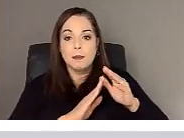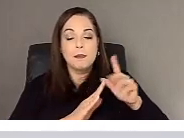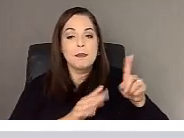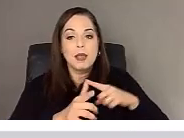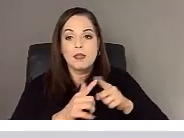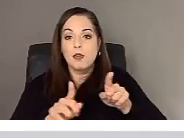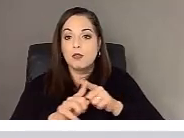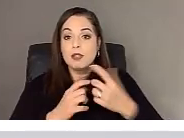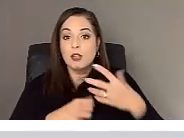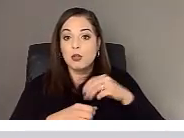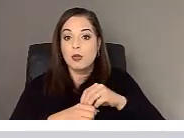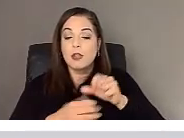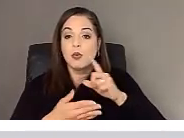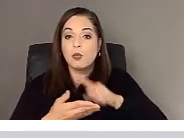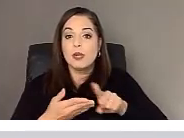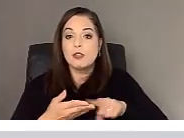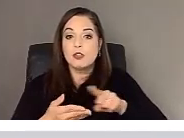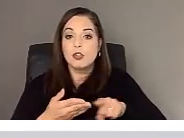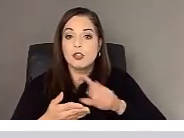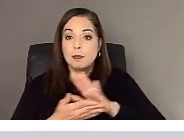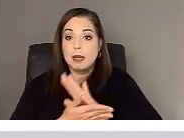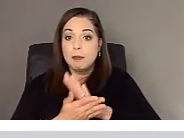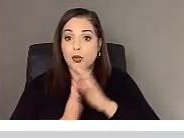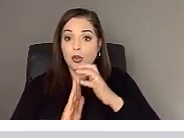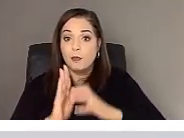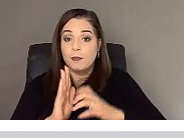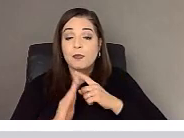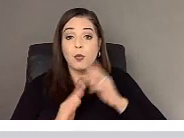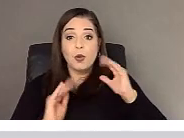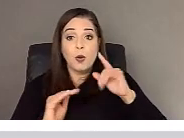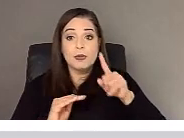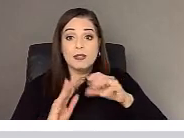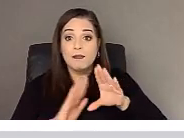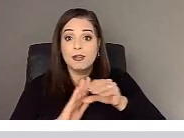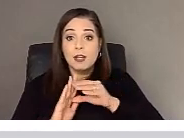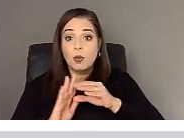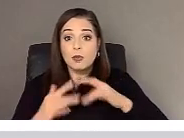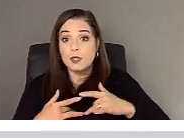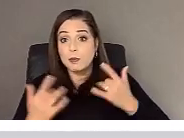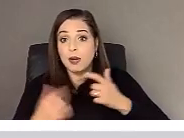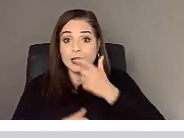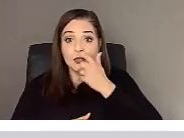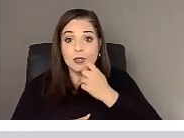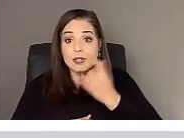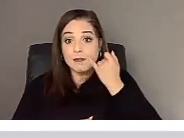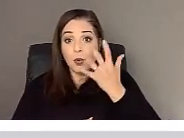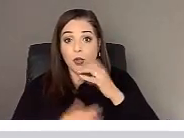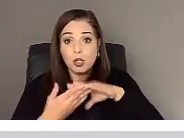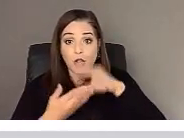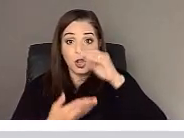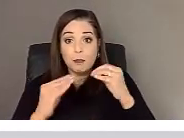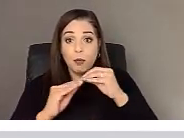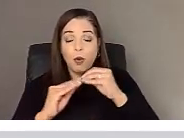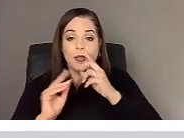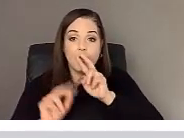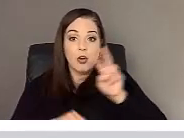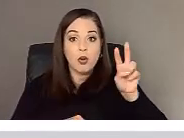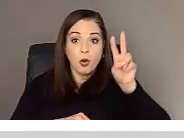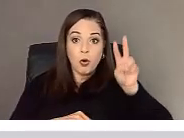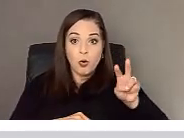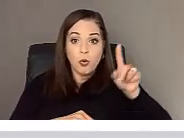paper. We hoped that the video would spark interest so that if coaches wanted to learn more, they could go to our website to do so.